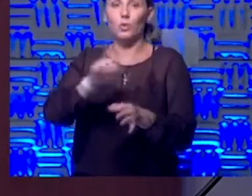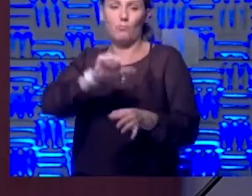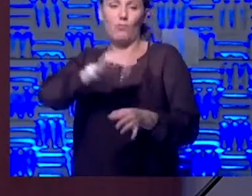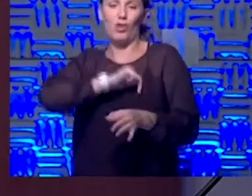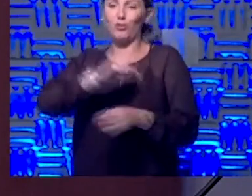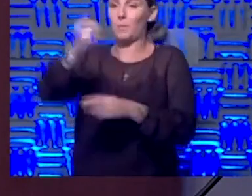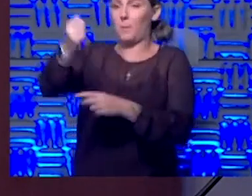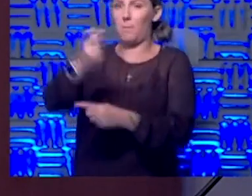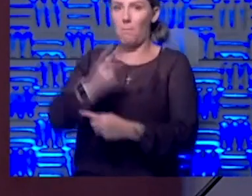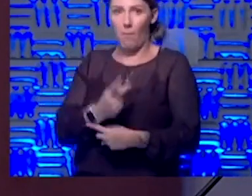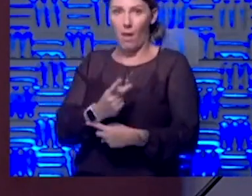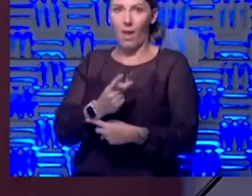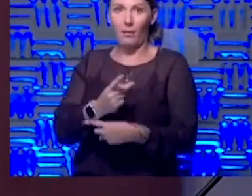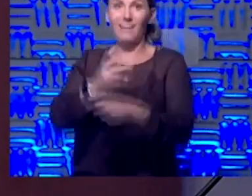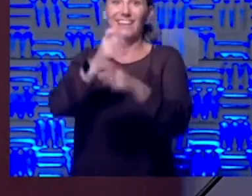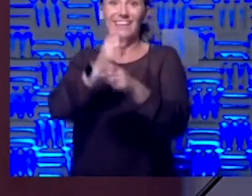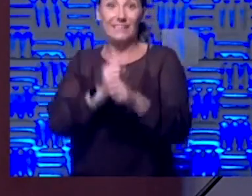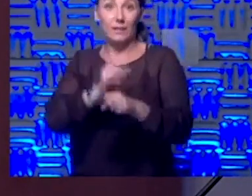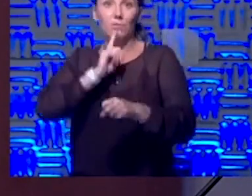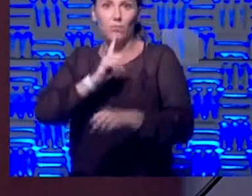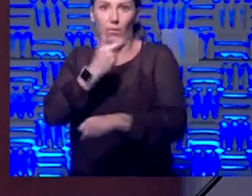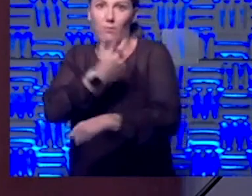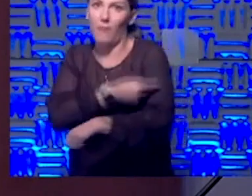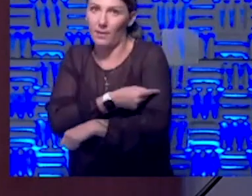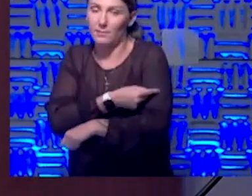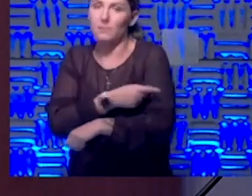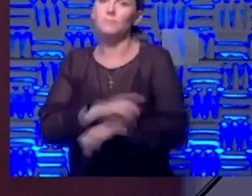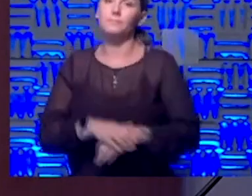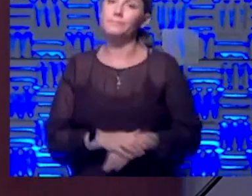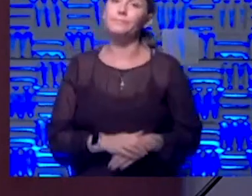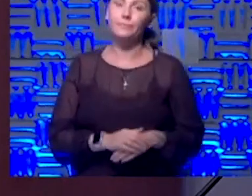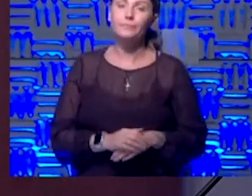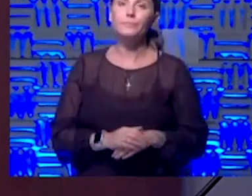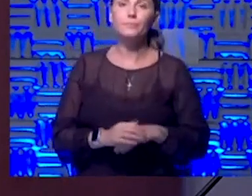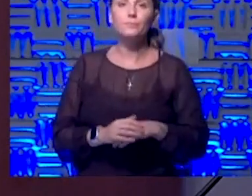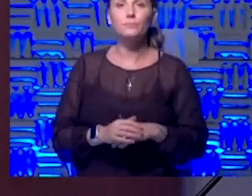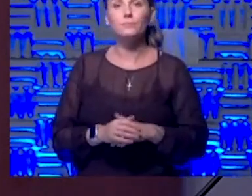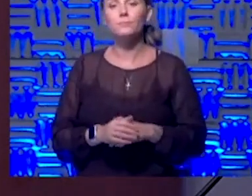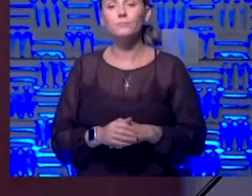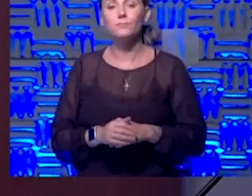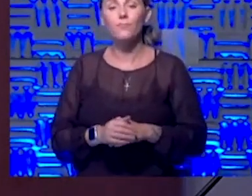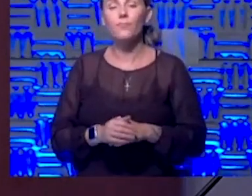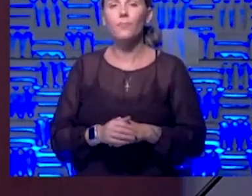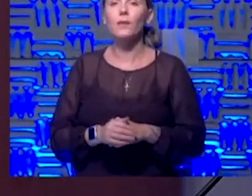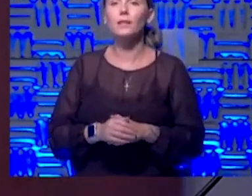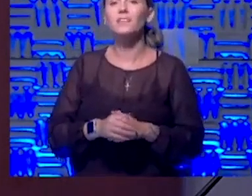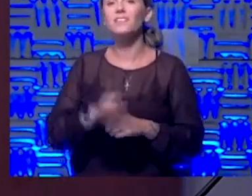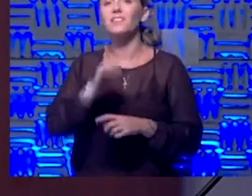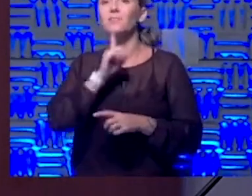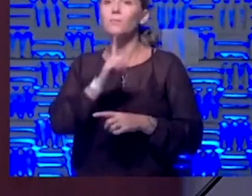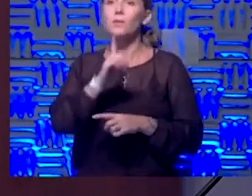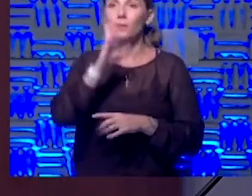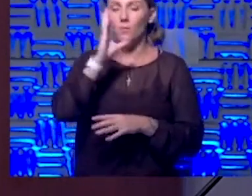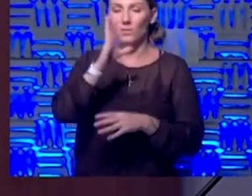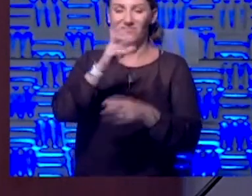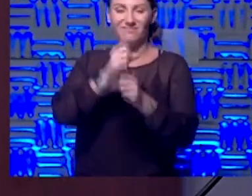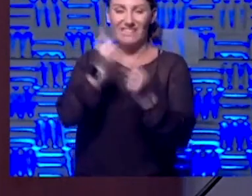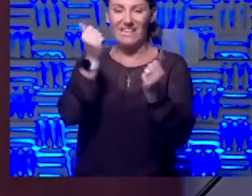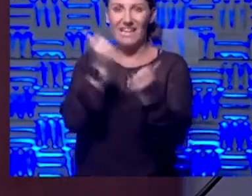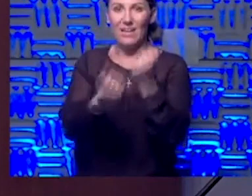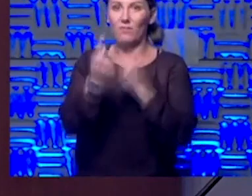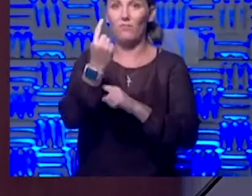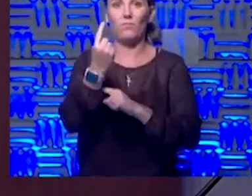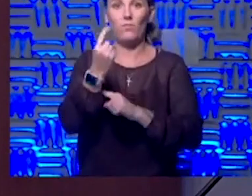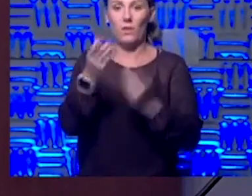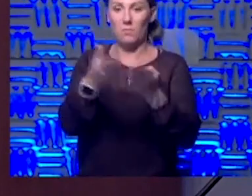to come back and get the real stuff, the real vaccine. So, we, this is really going to take everybody in the public